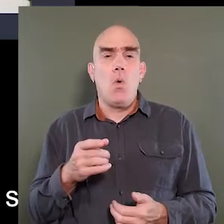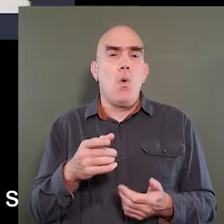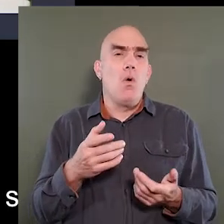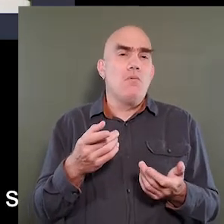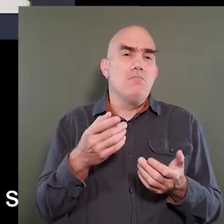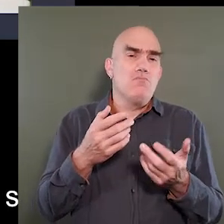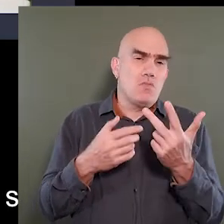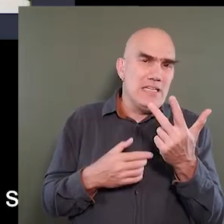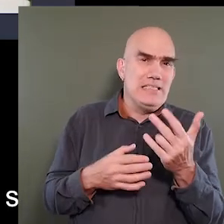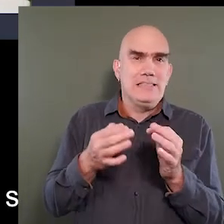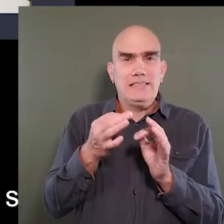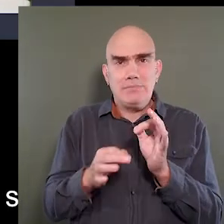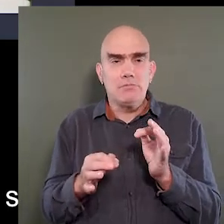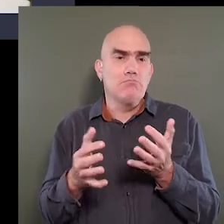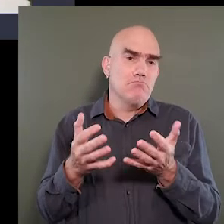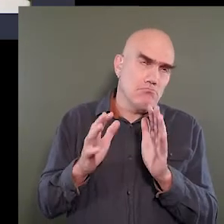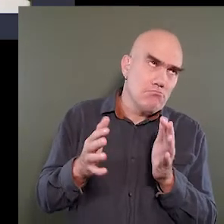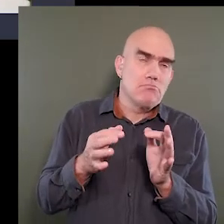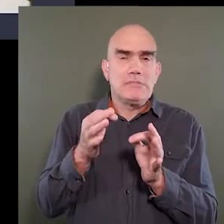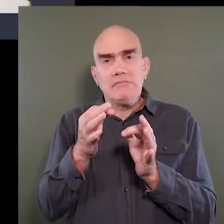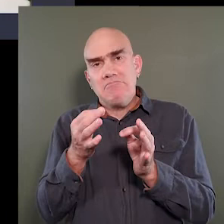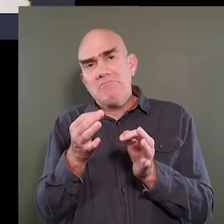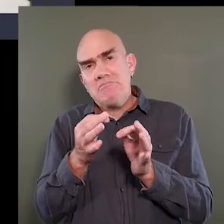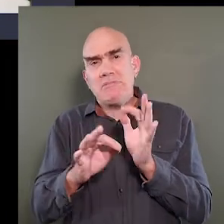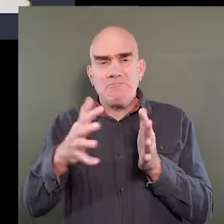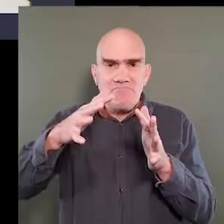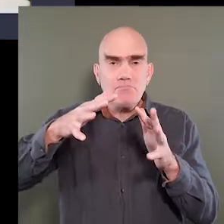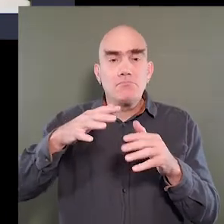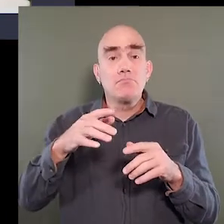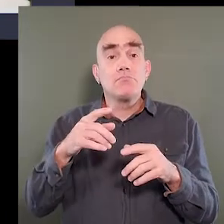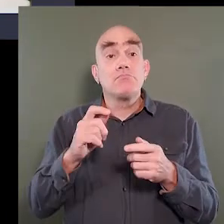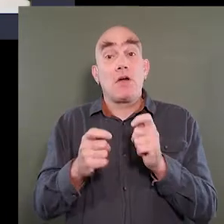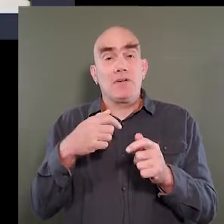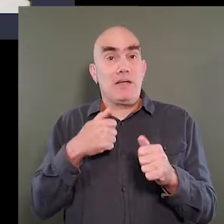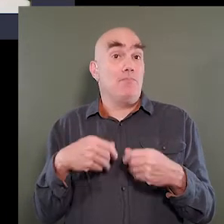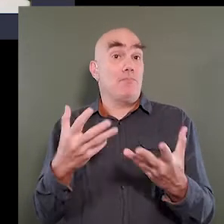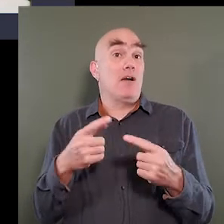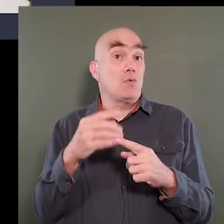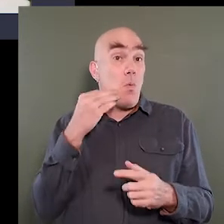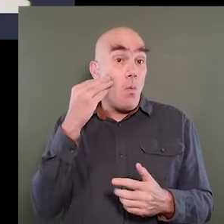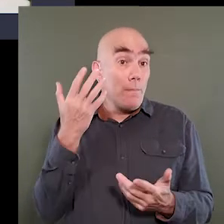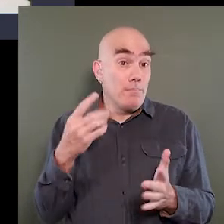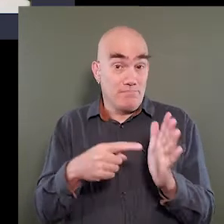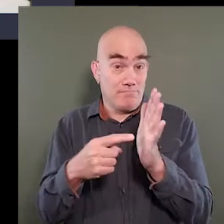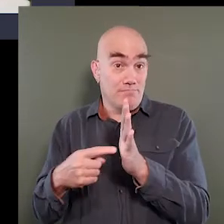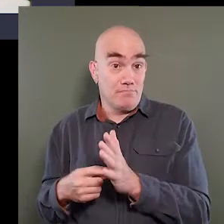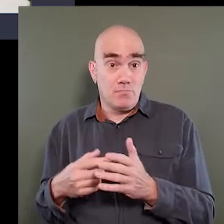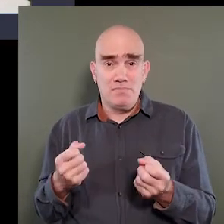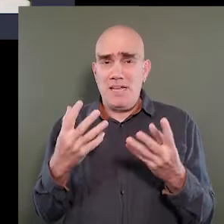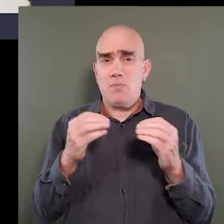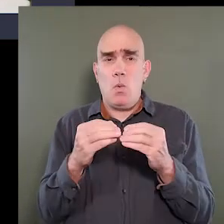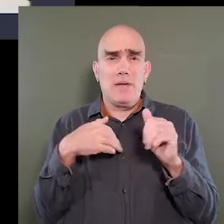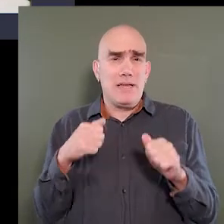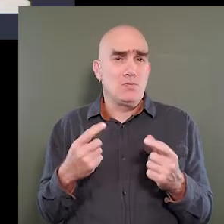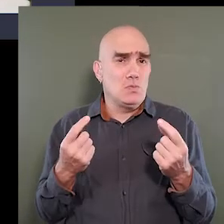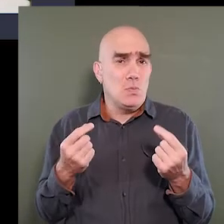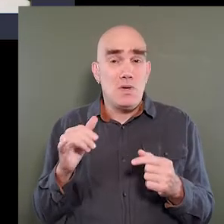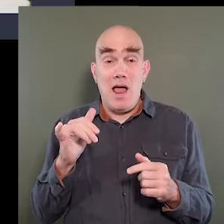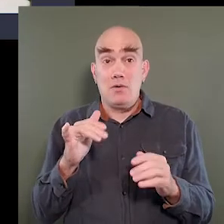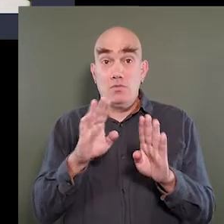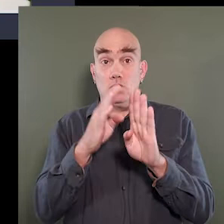three simple modifications, not simple, but they are modifications that we can provide to the home. There are many more. We do